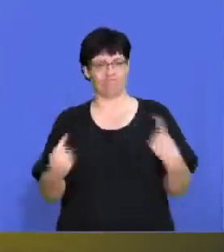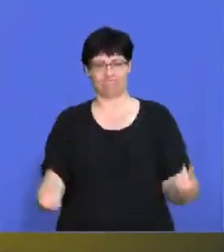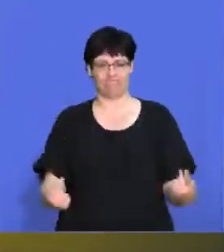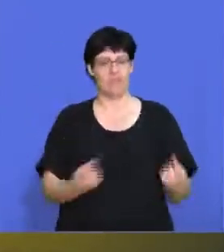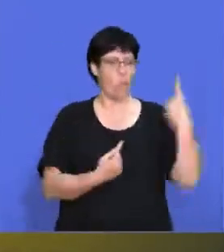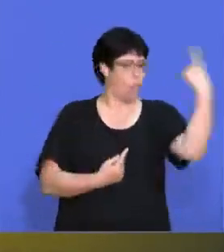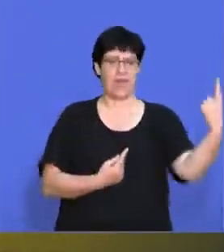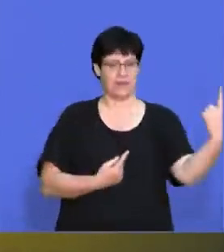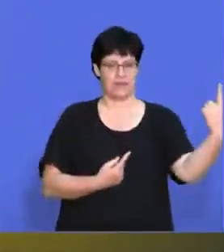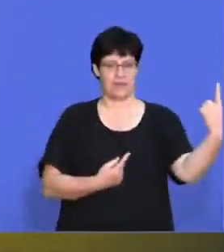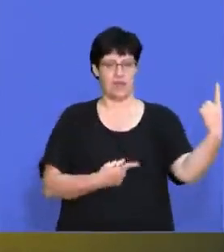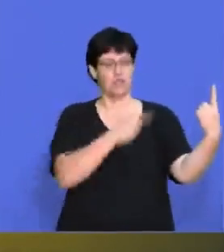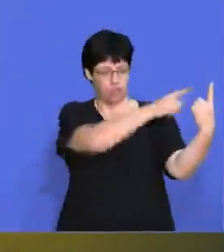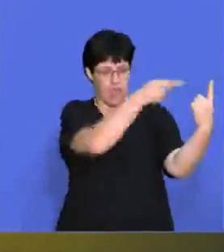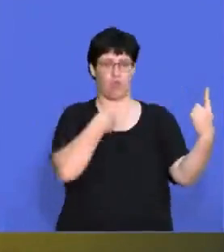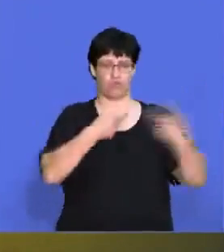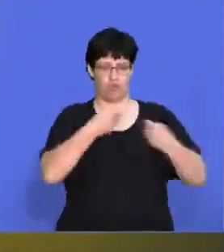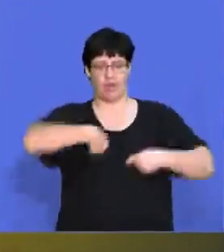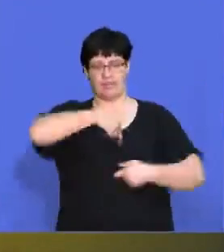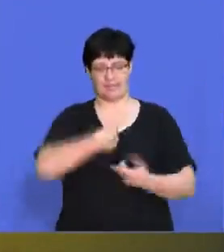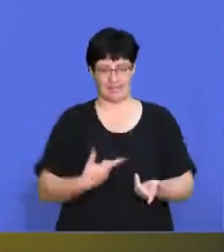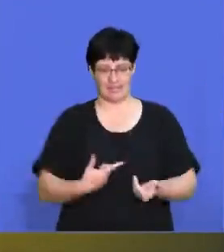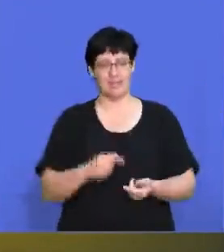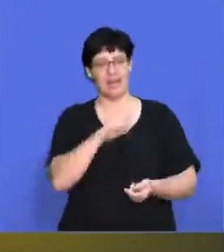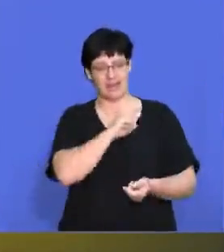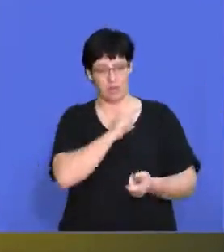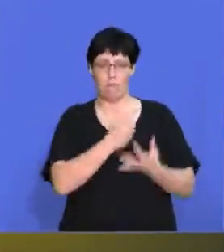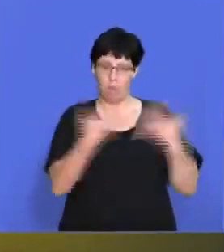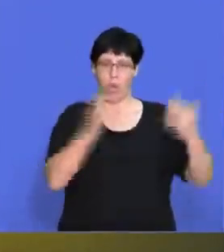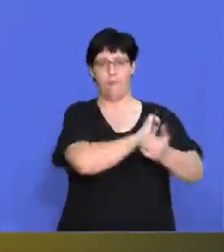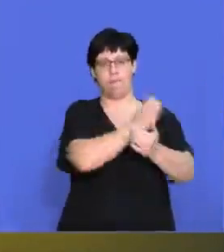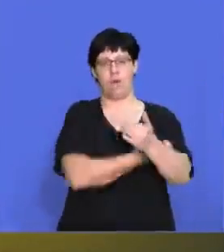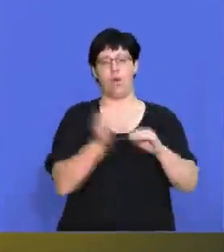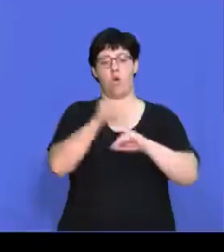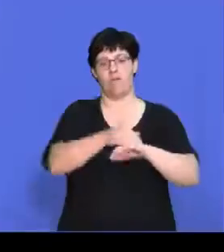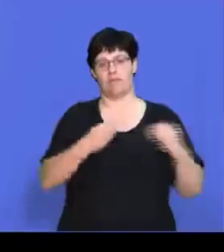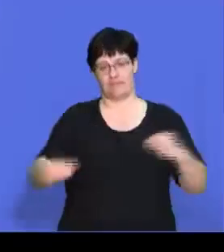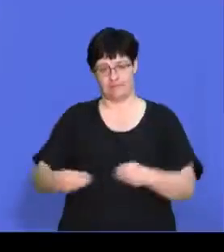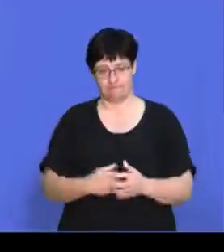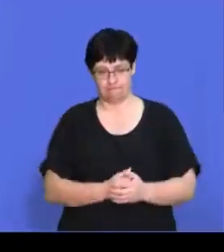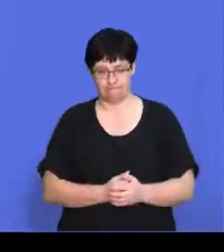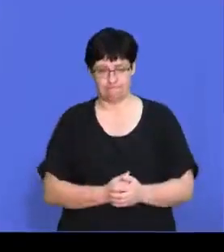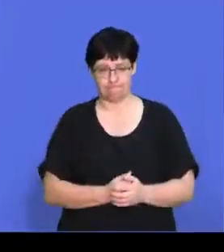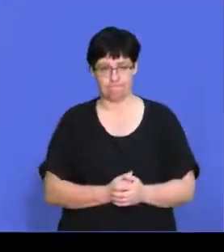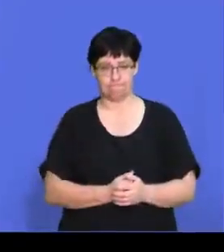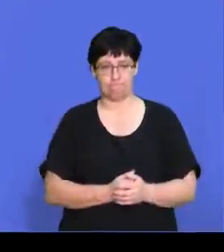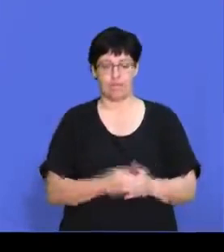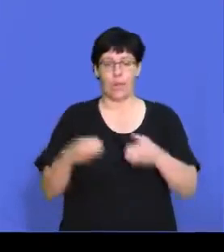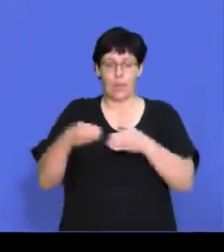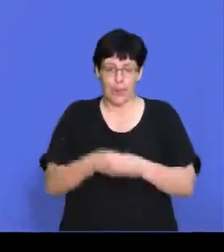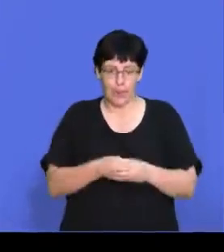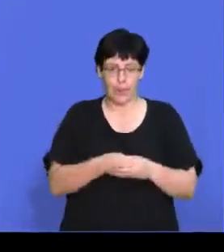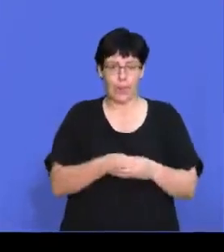in the country at the moment. Therefore, they have a lot more power over the business. The smaller the number of suppliers,